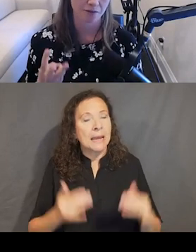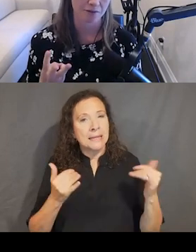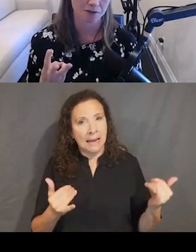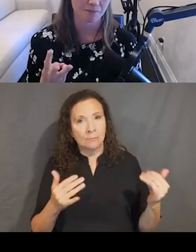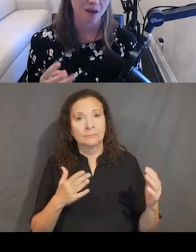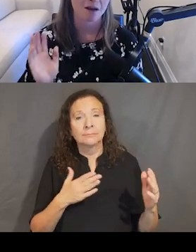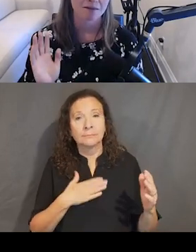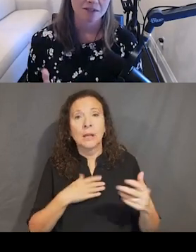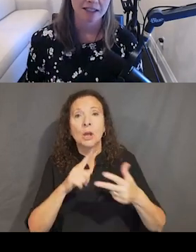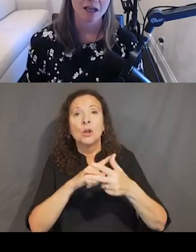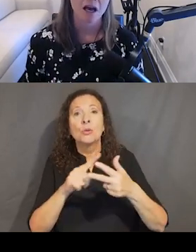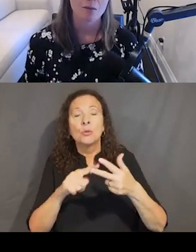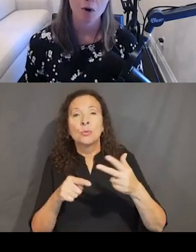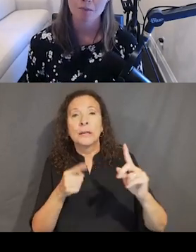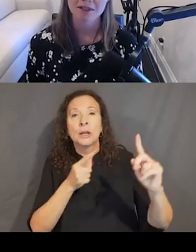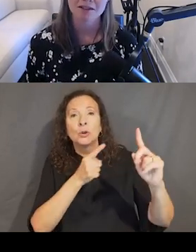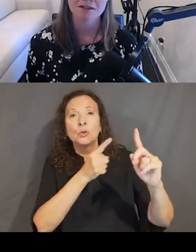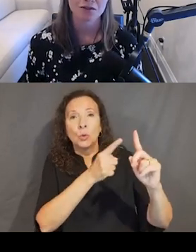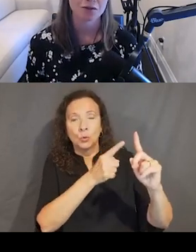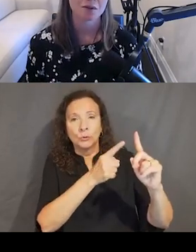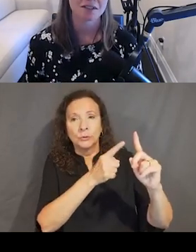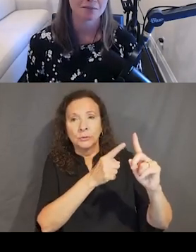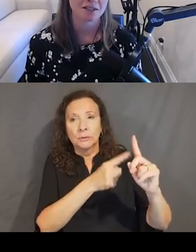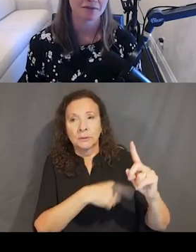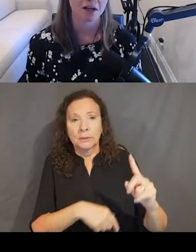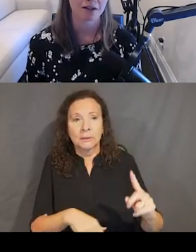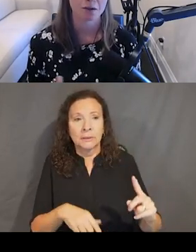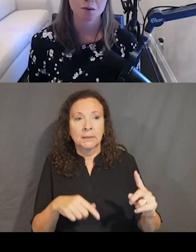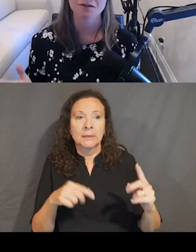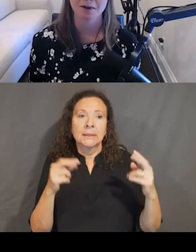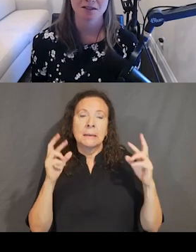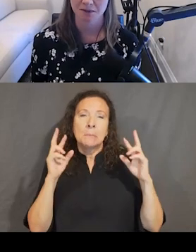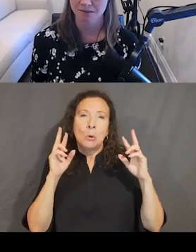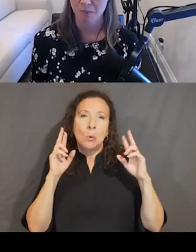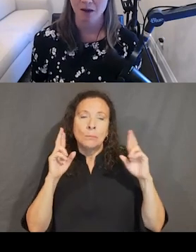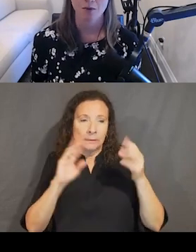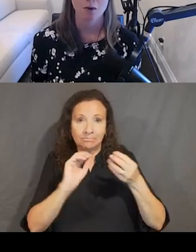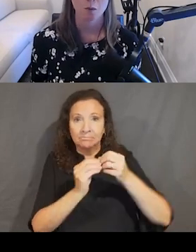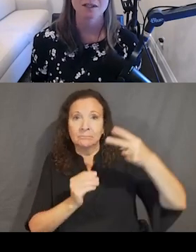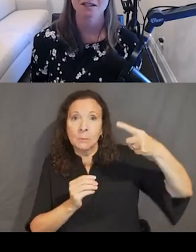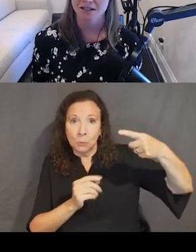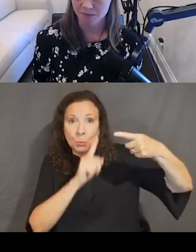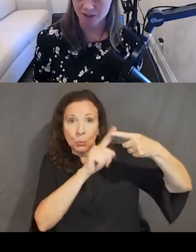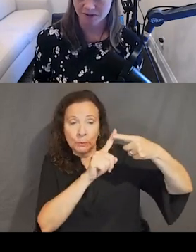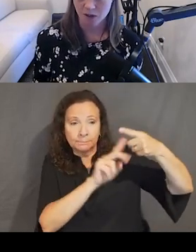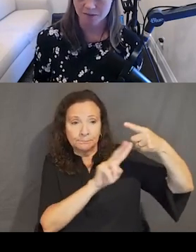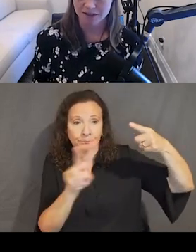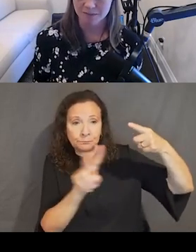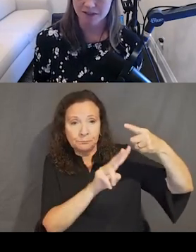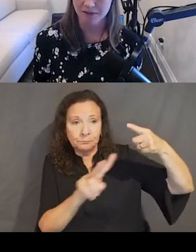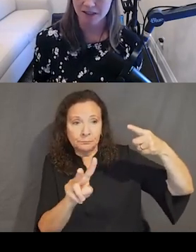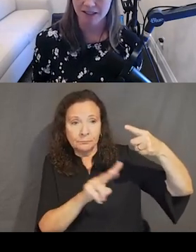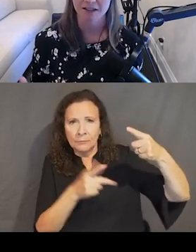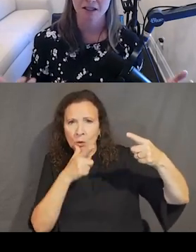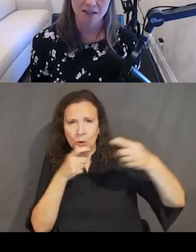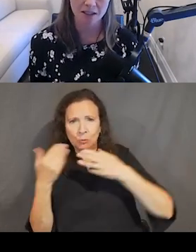threefold. Firstly, I'm hoping to demystify who is responsible for which accessibility requirements,